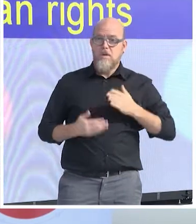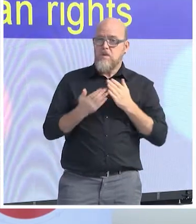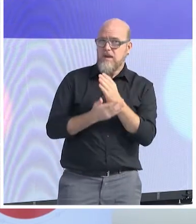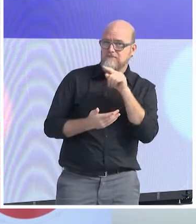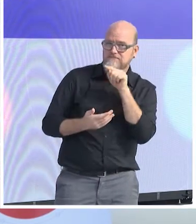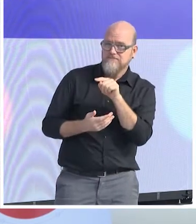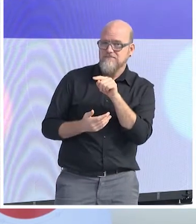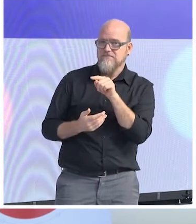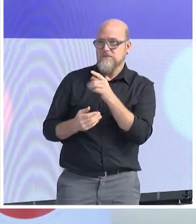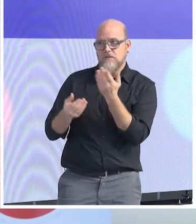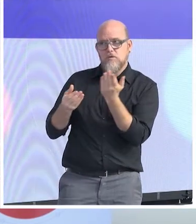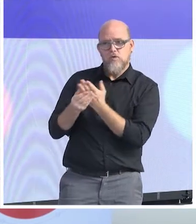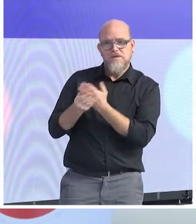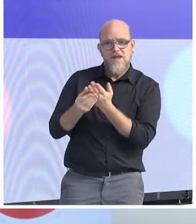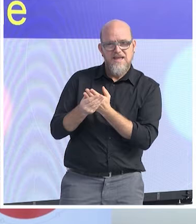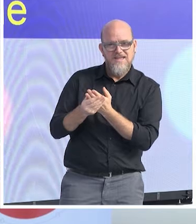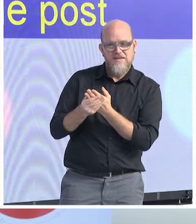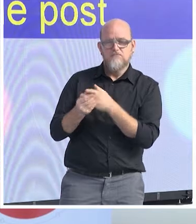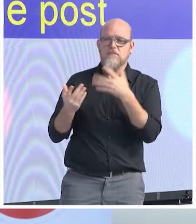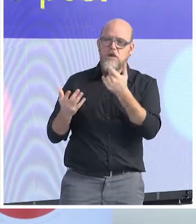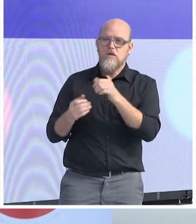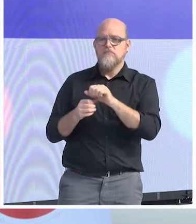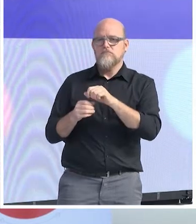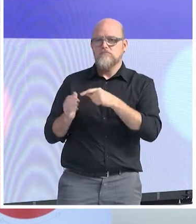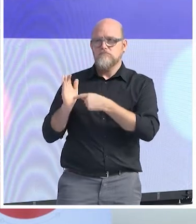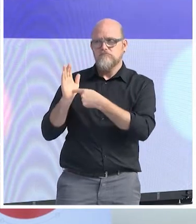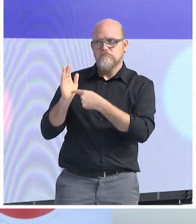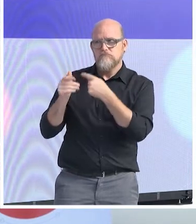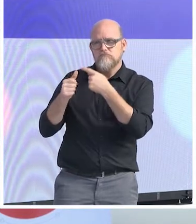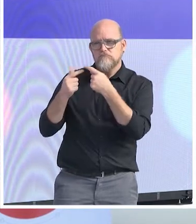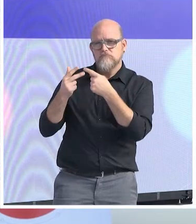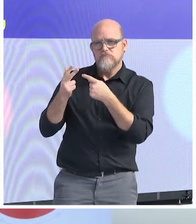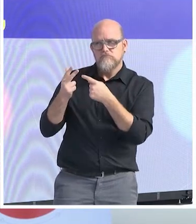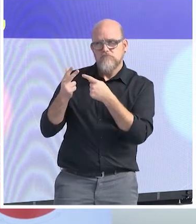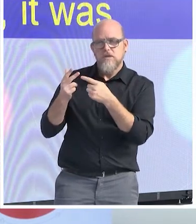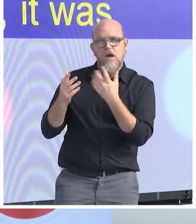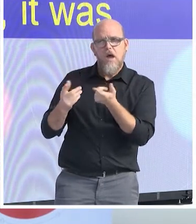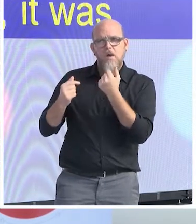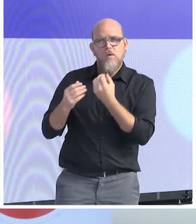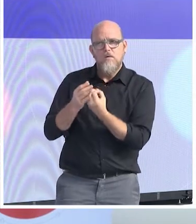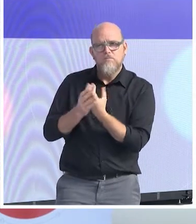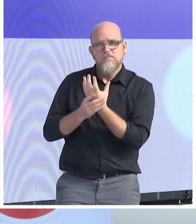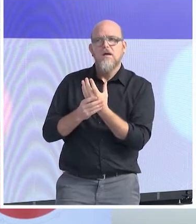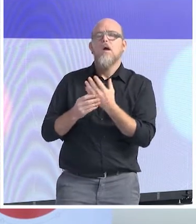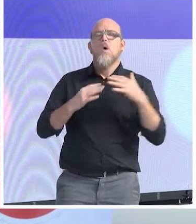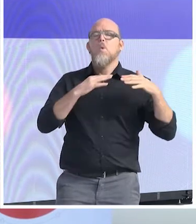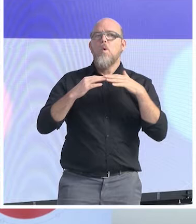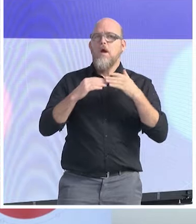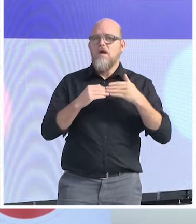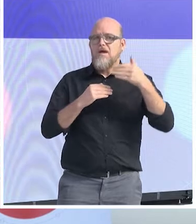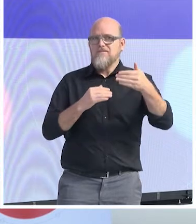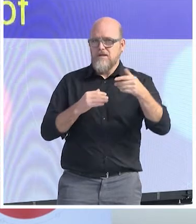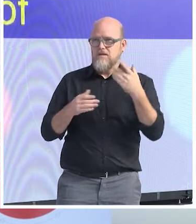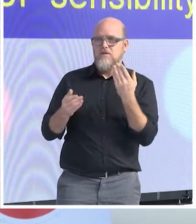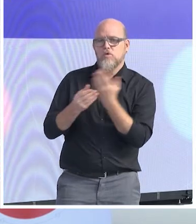-war period after 1945, it was 1968 and the change of sensibility of societies, a